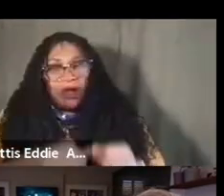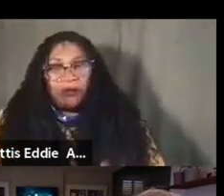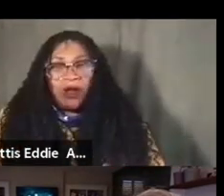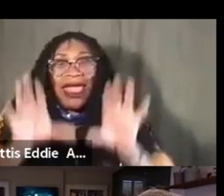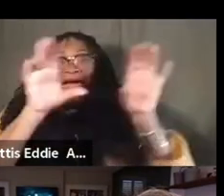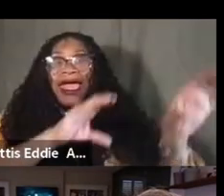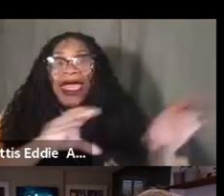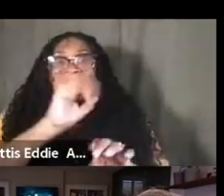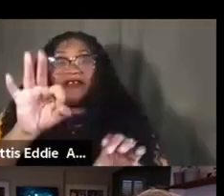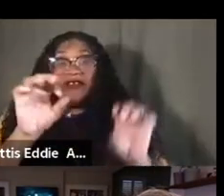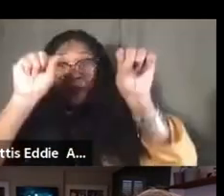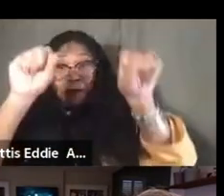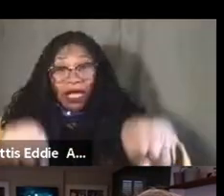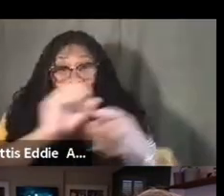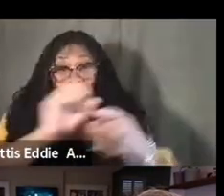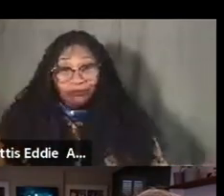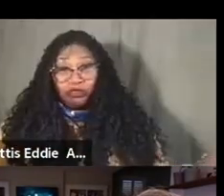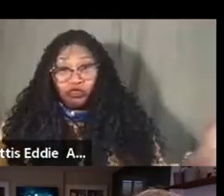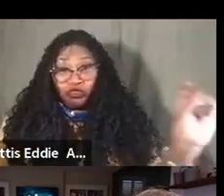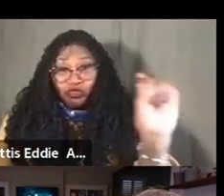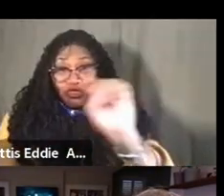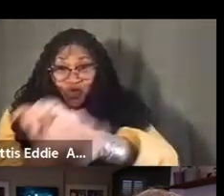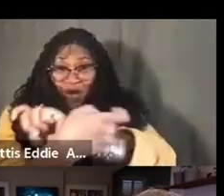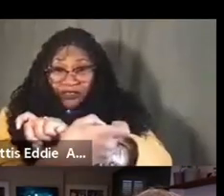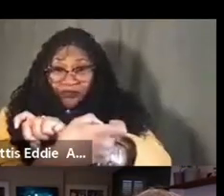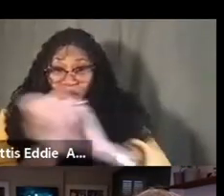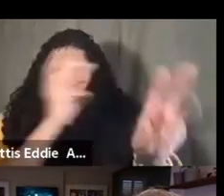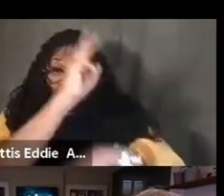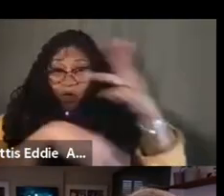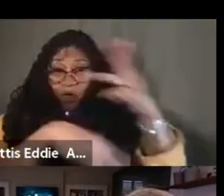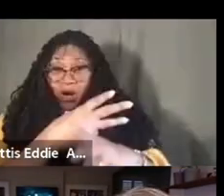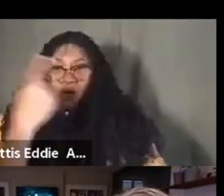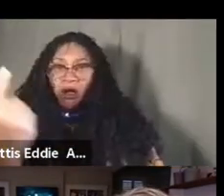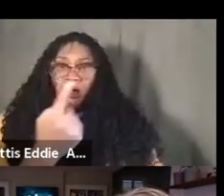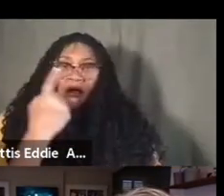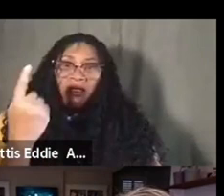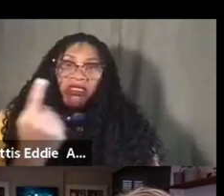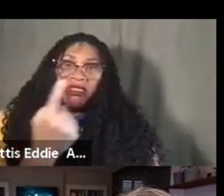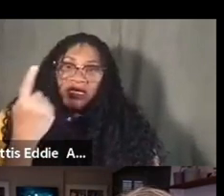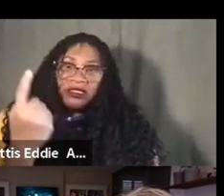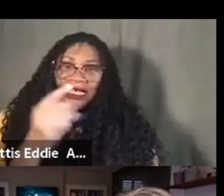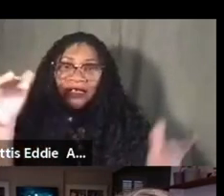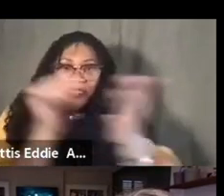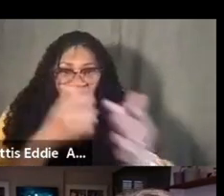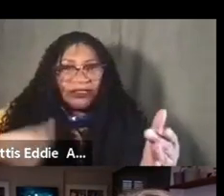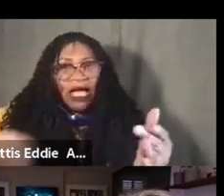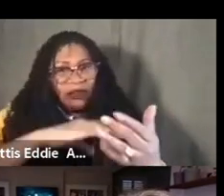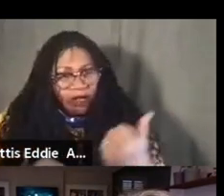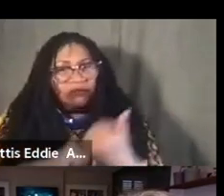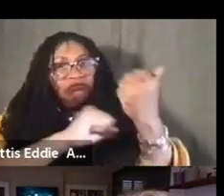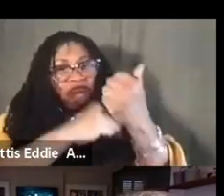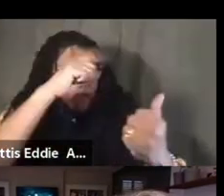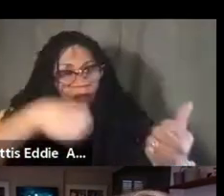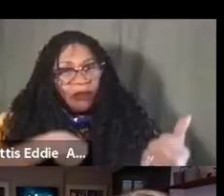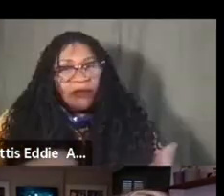to act as it were possible to radically transform the world and you have to do it all the time. Um, that's kind of a mantra for me, you know, um,